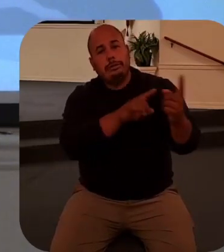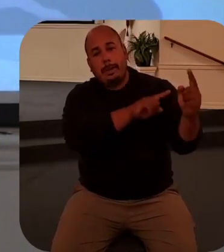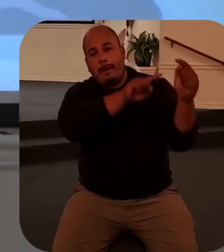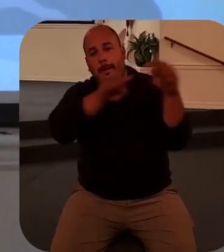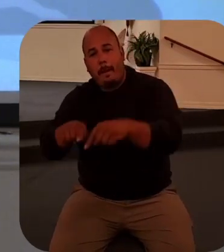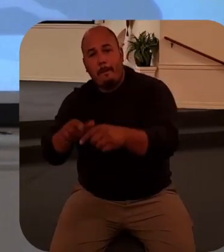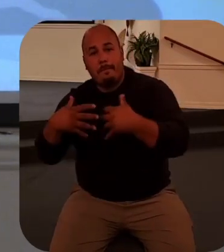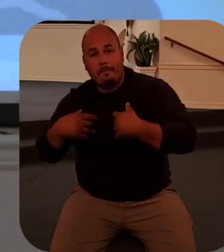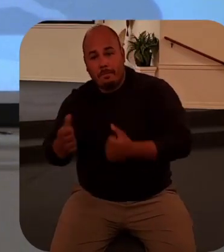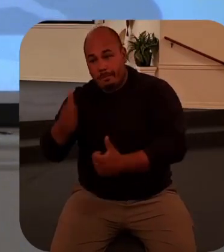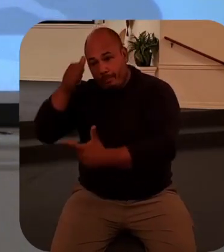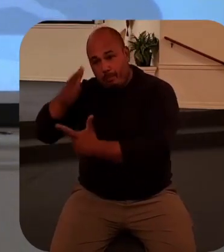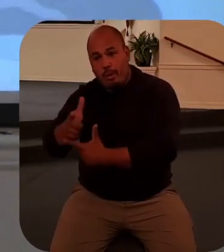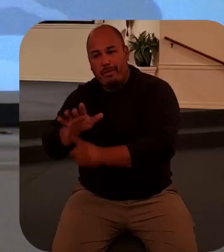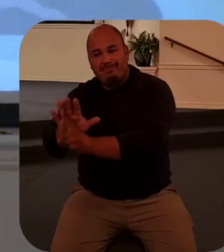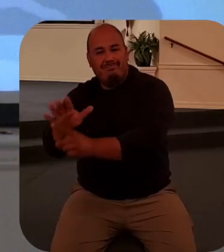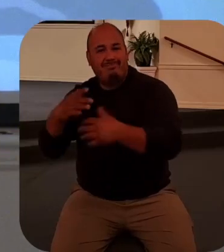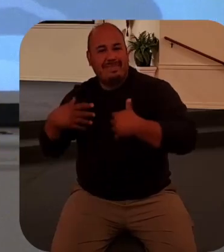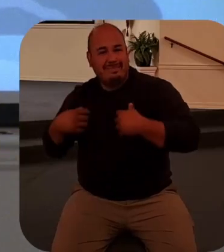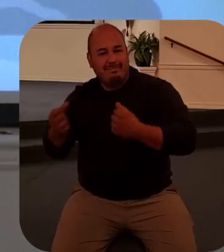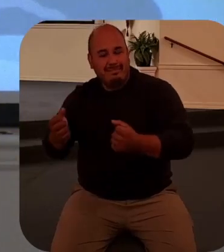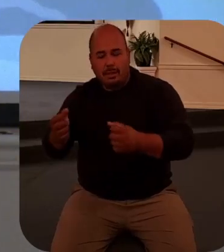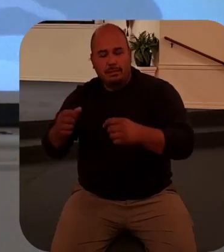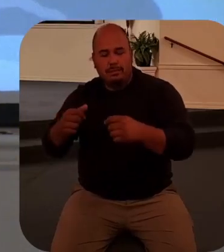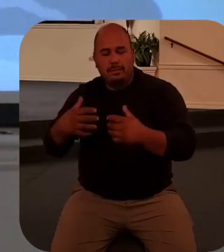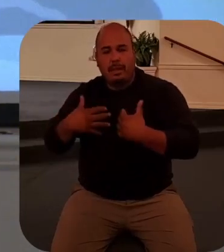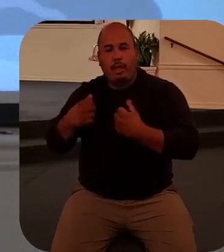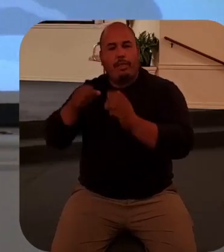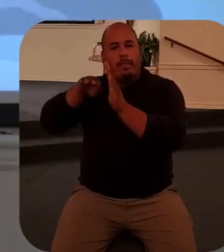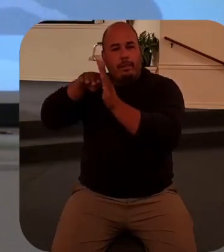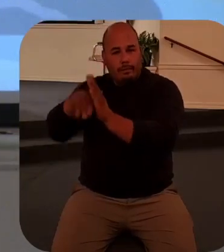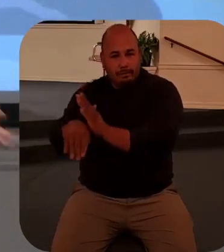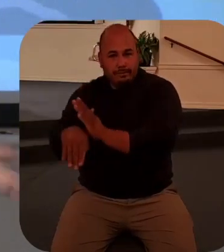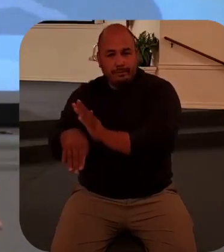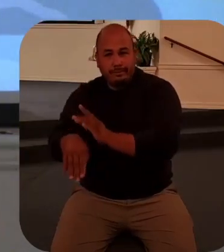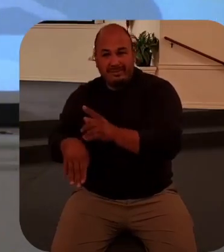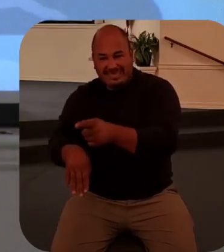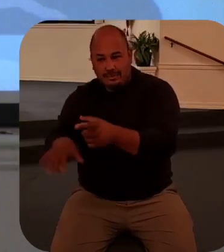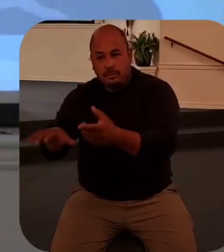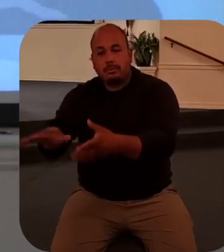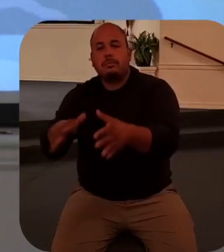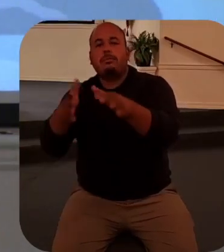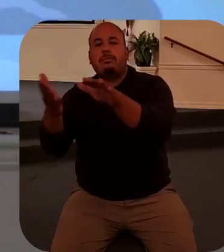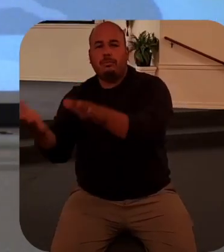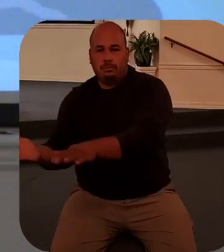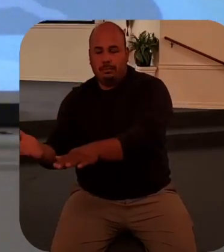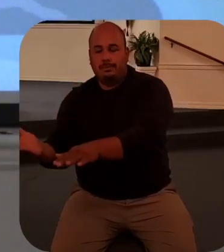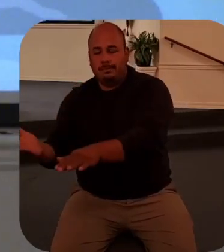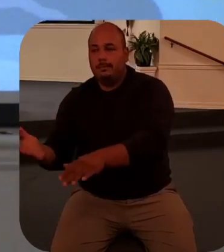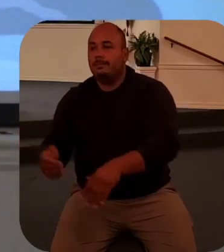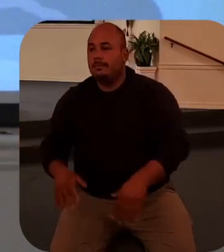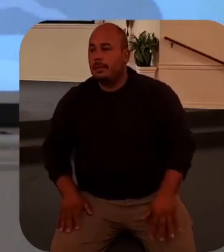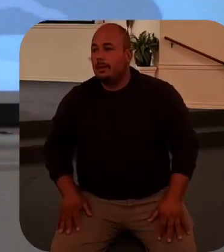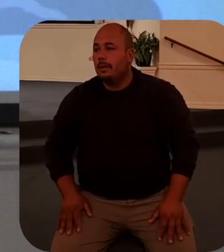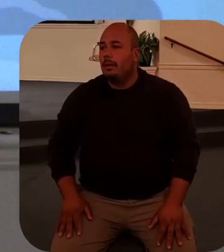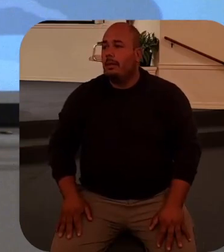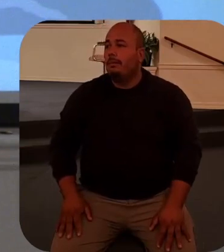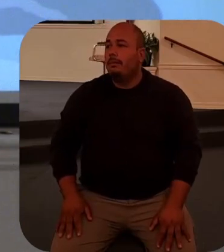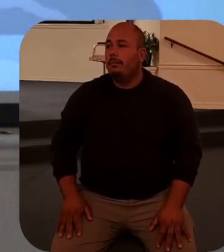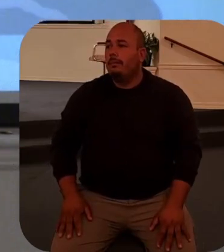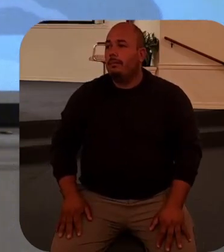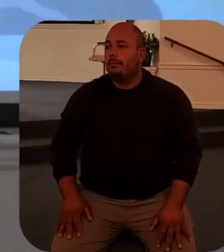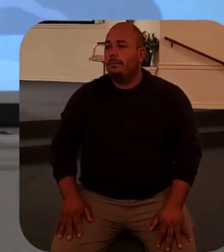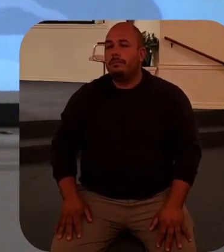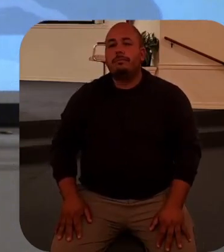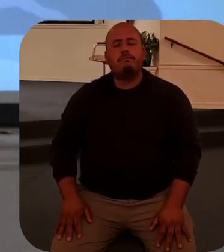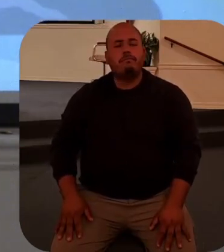Lazarus in his sickness, and then Lazarus died. And we talked about how we should respond when